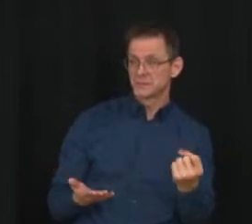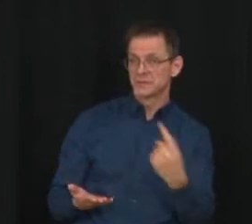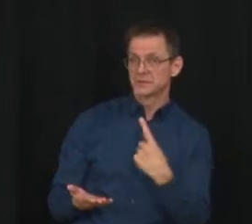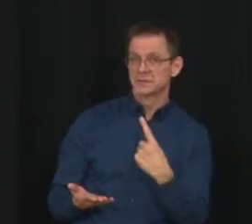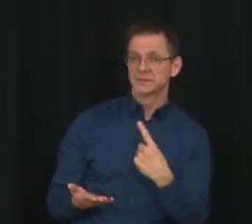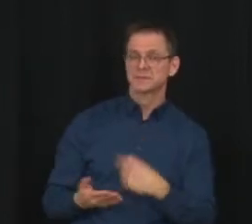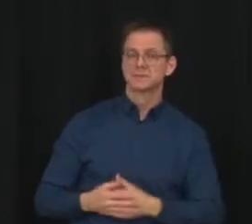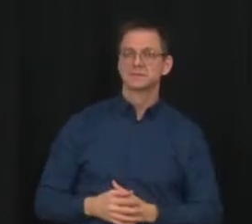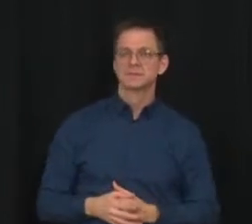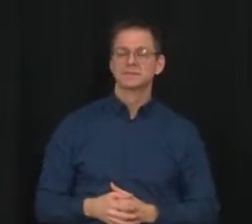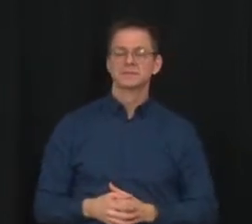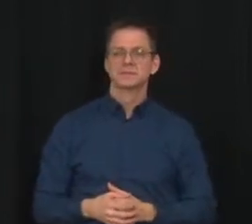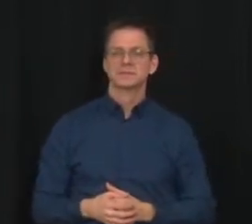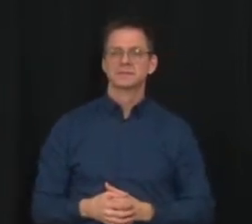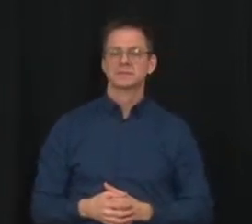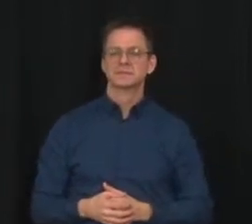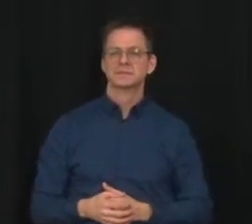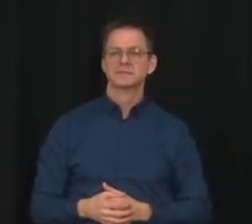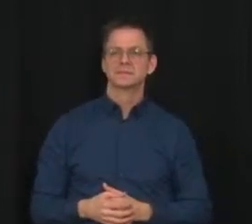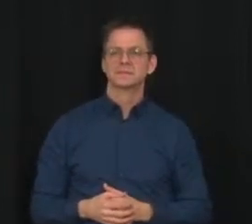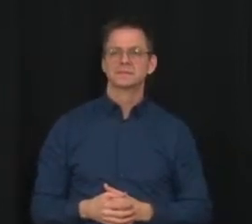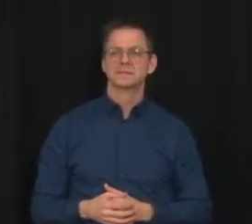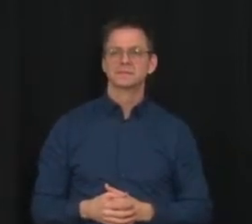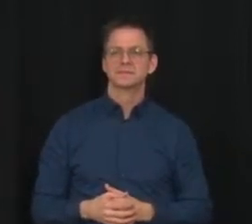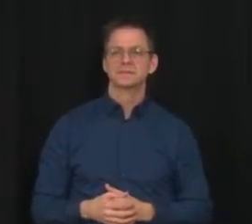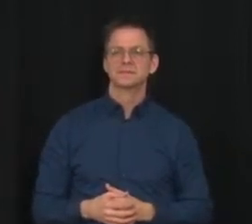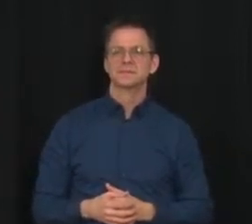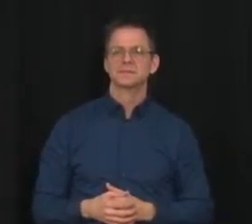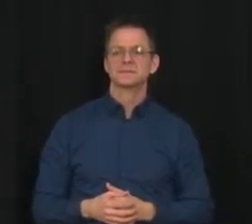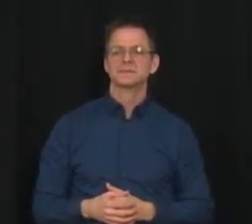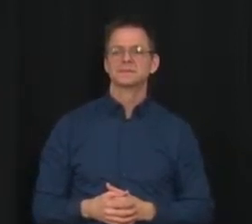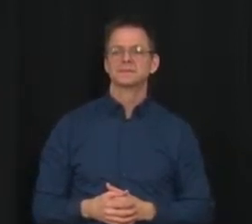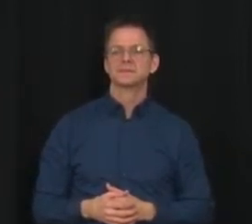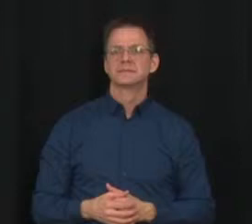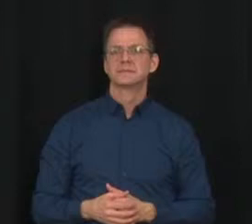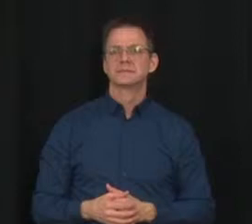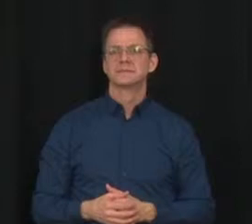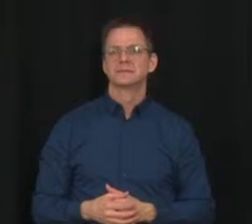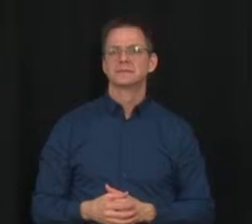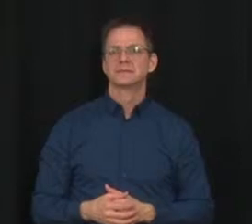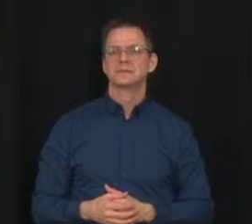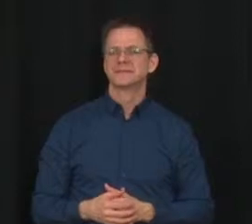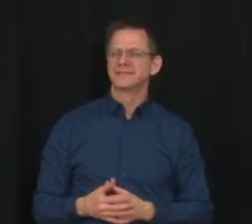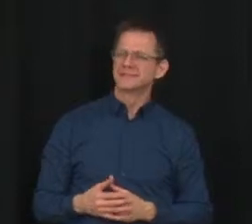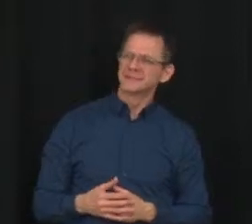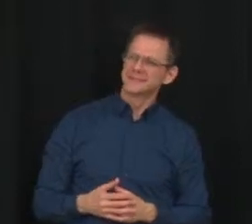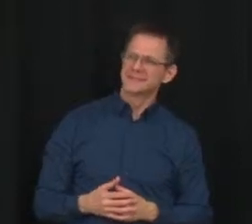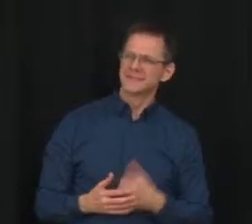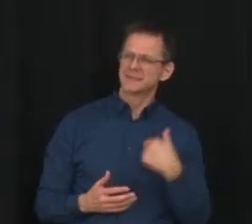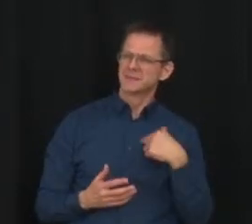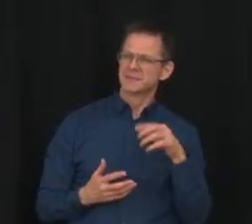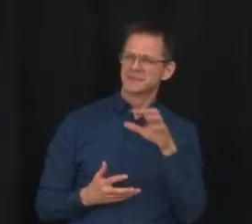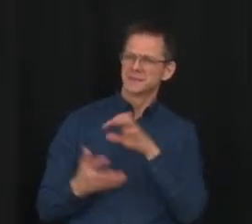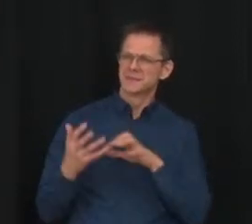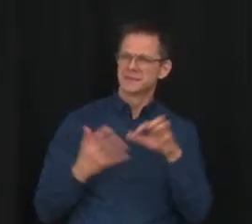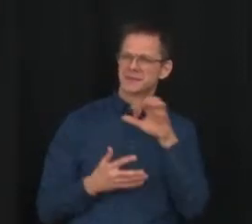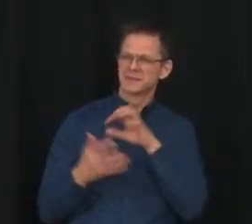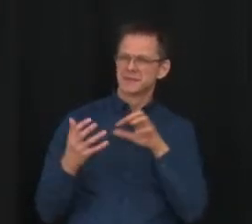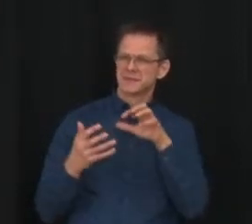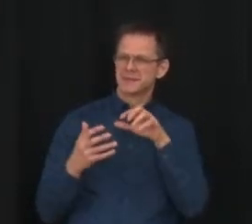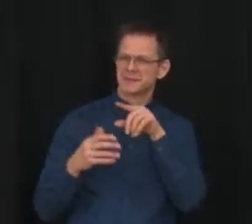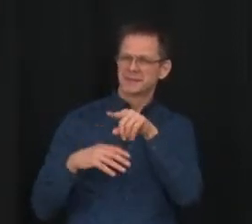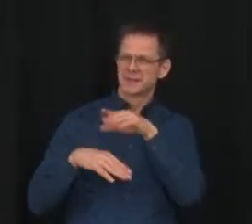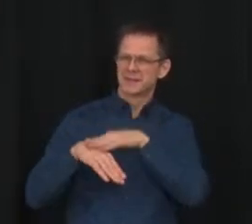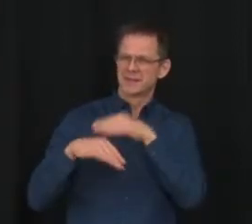Yes. I'm not entirely sure I understood what you said about the online learning portion. So my apologies. But isn't there a way